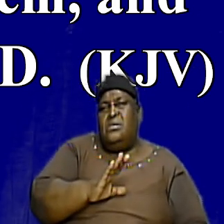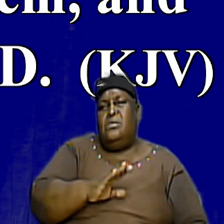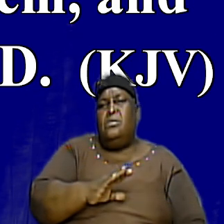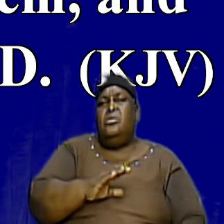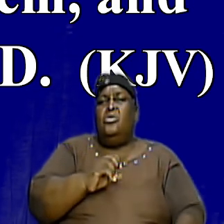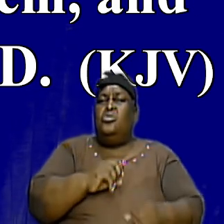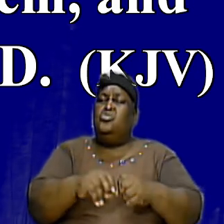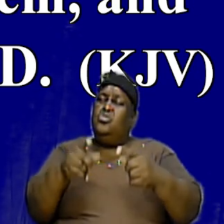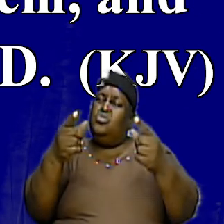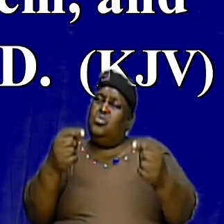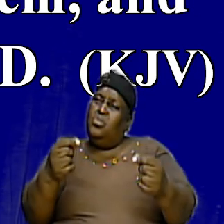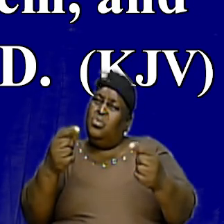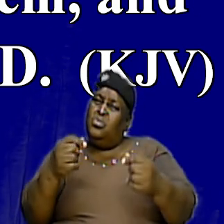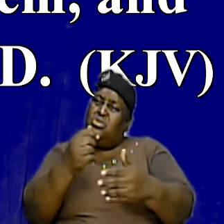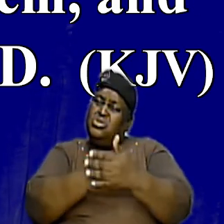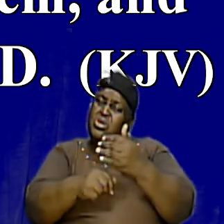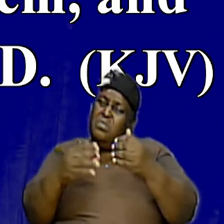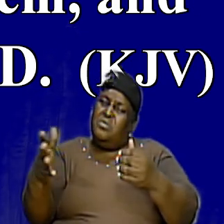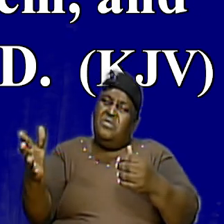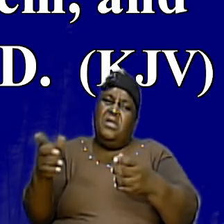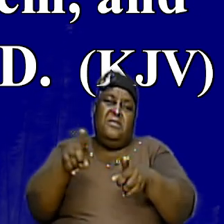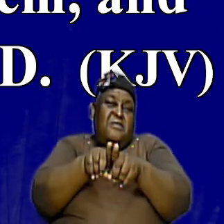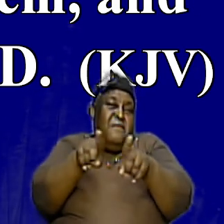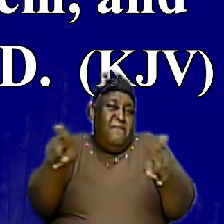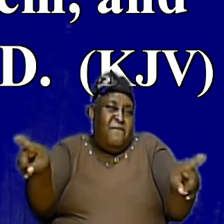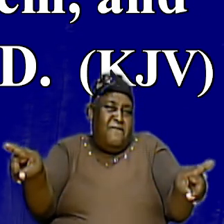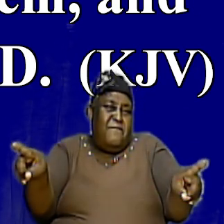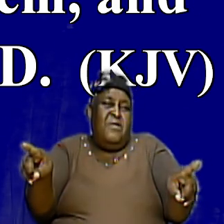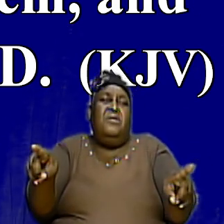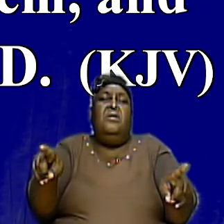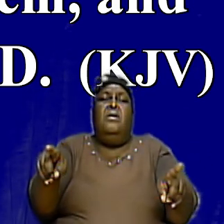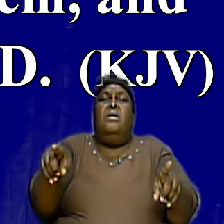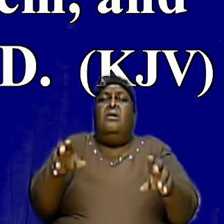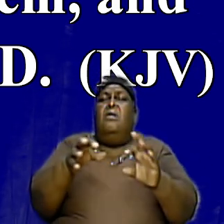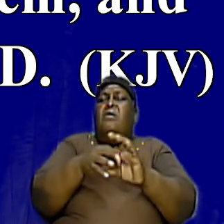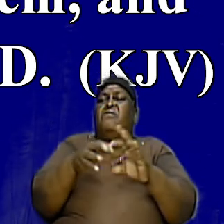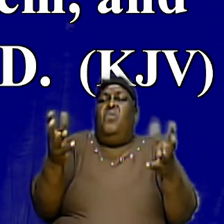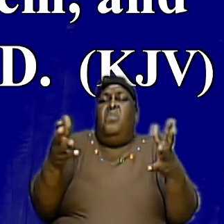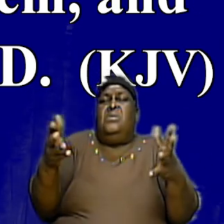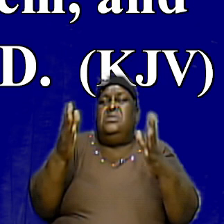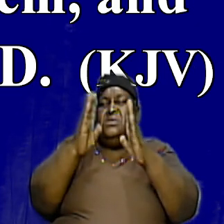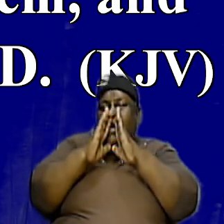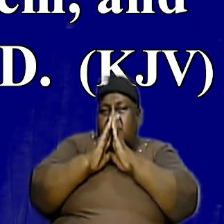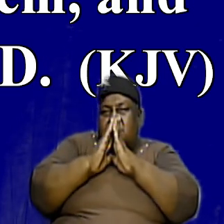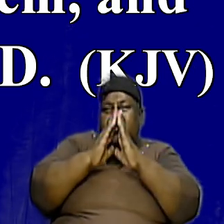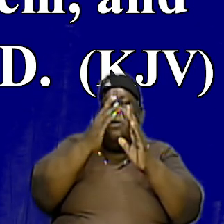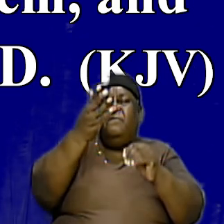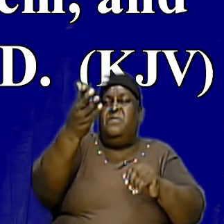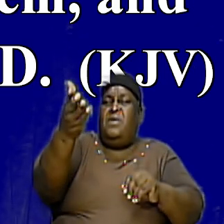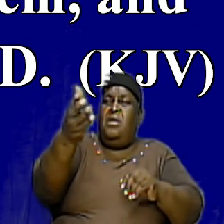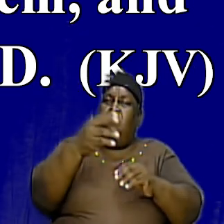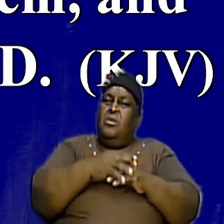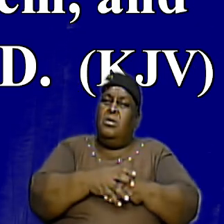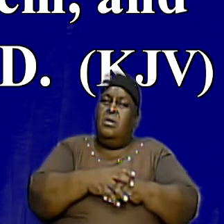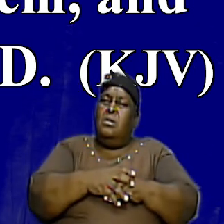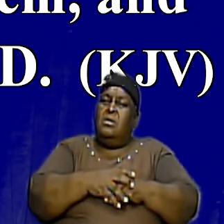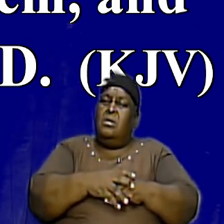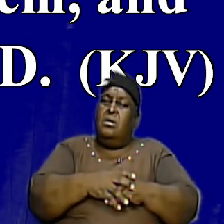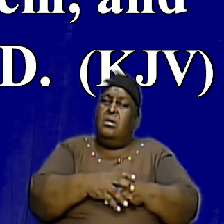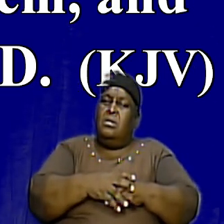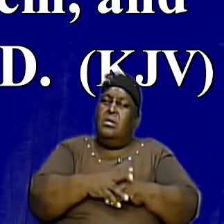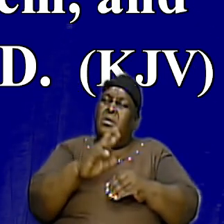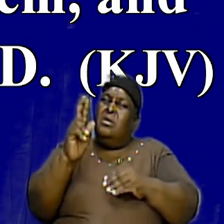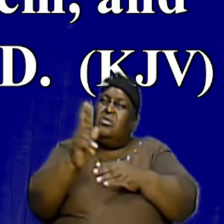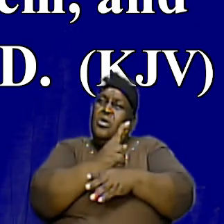contrary to what was required of them they knew what was to be done they actually used to do it they were